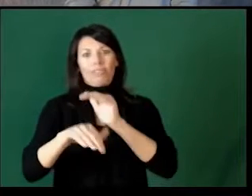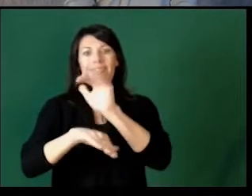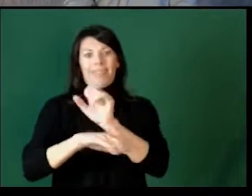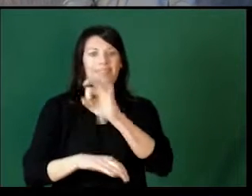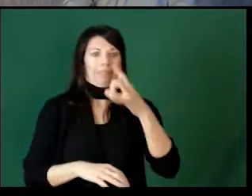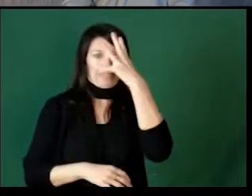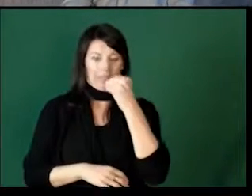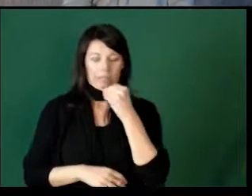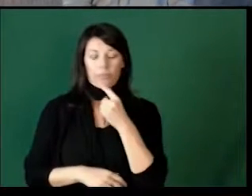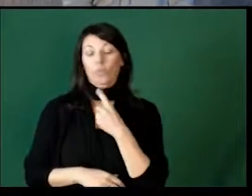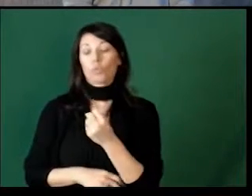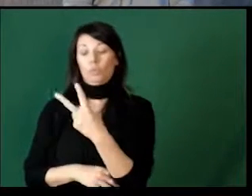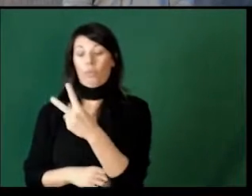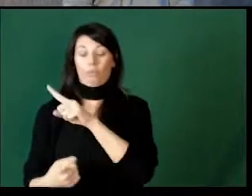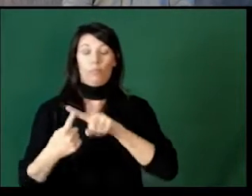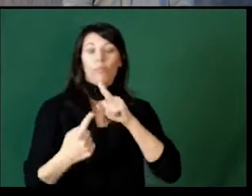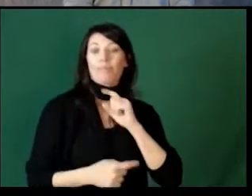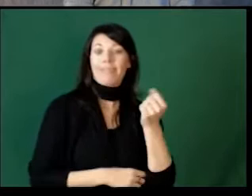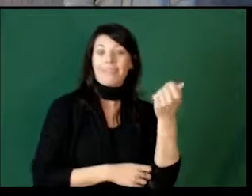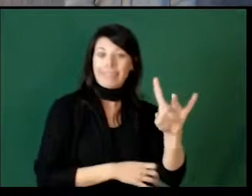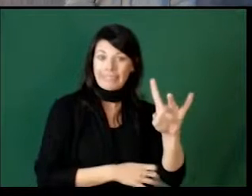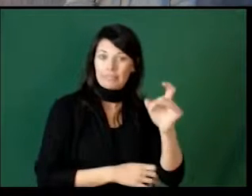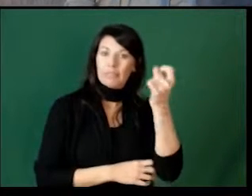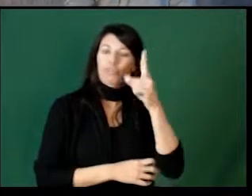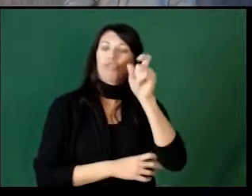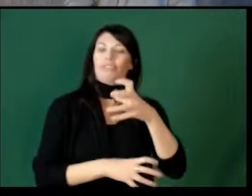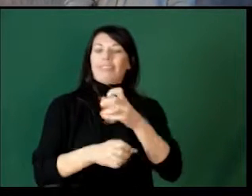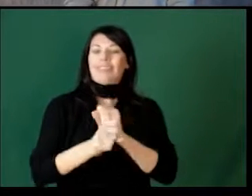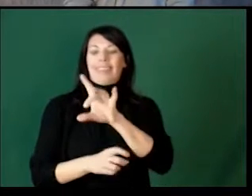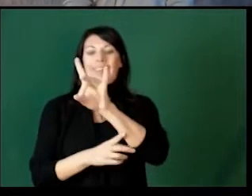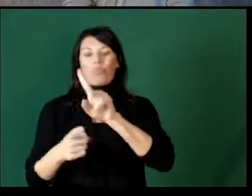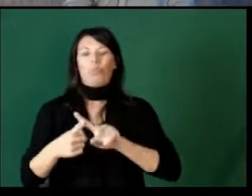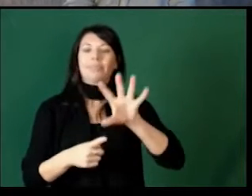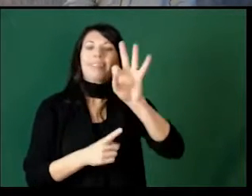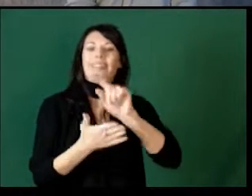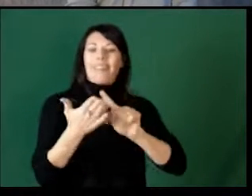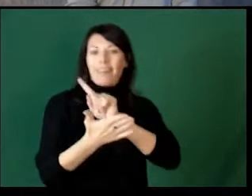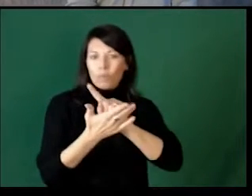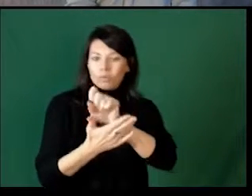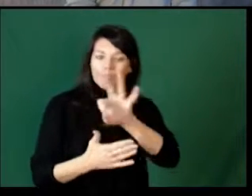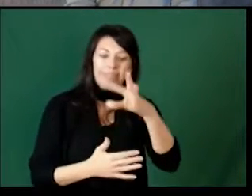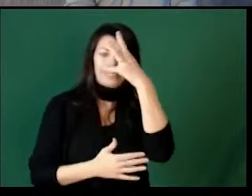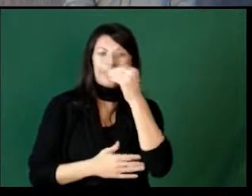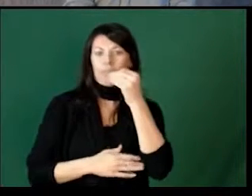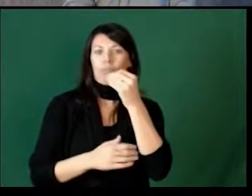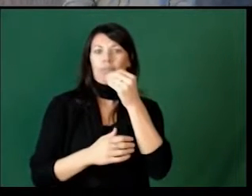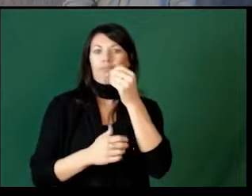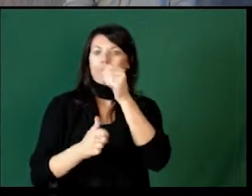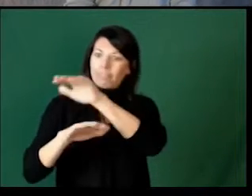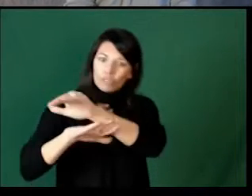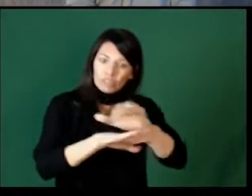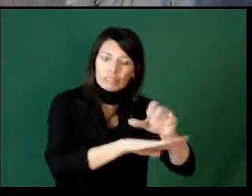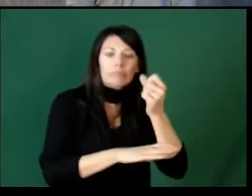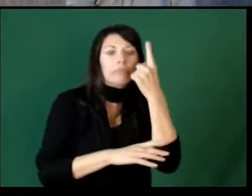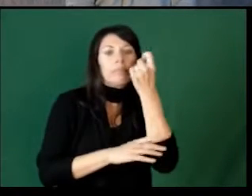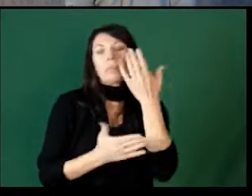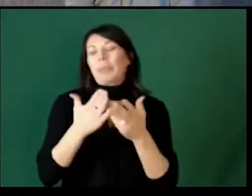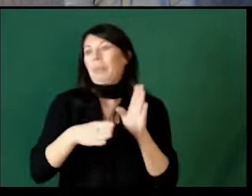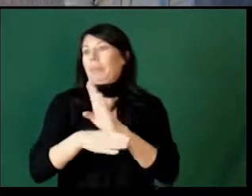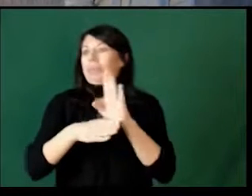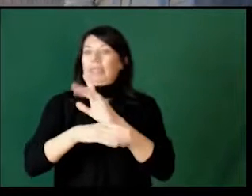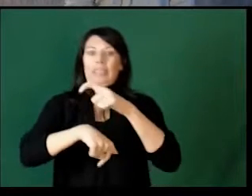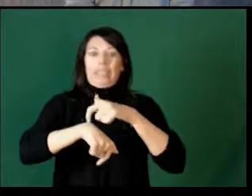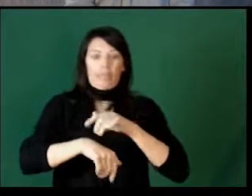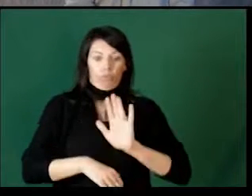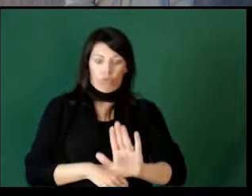a night. Children ages 12 to 18 get 8 to 9 hours of sleep per night. If it's been a busy